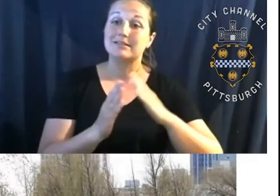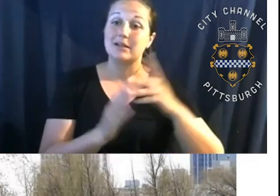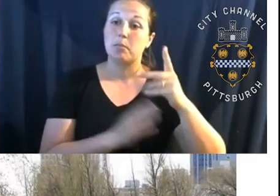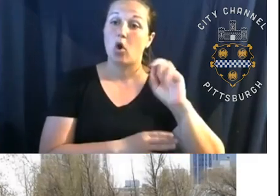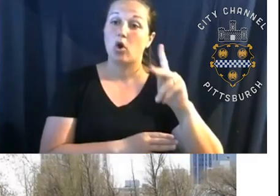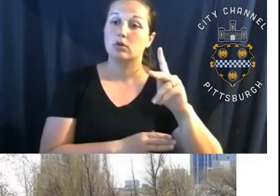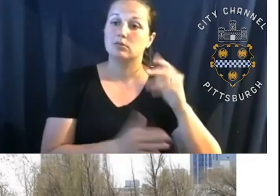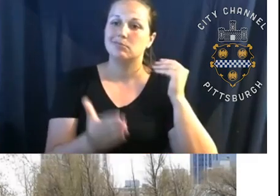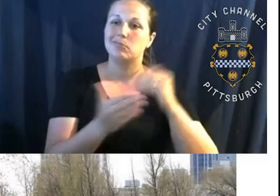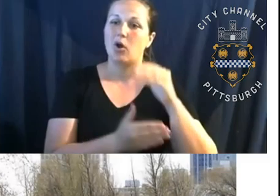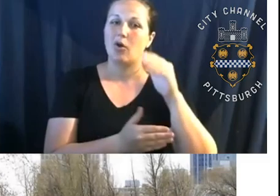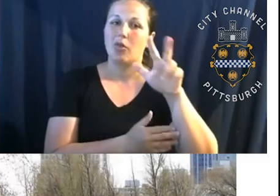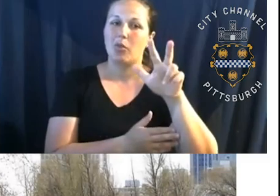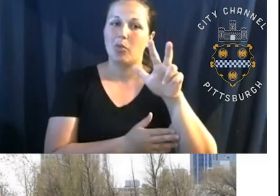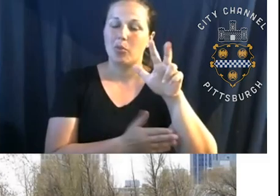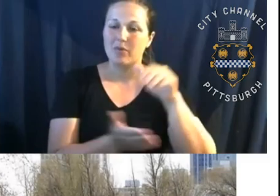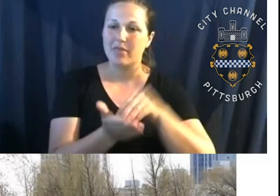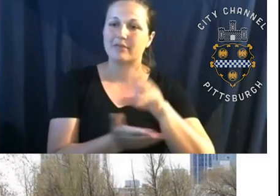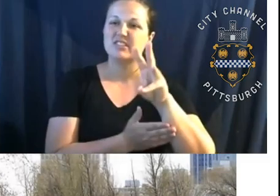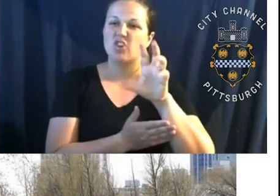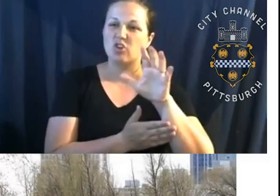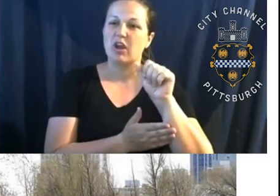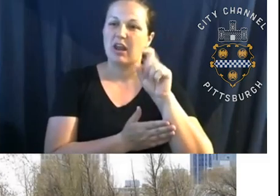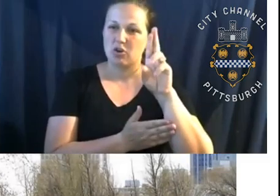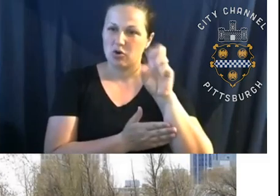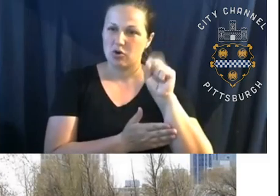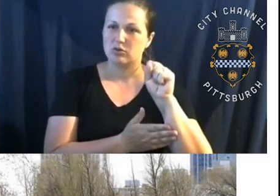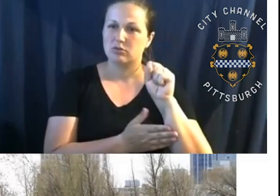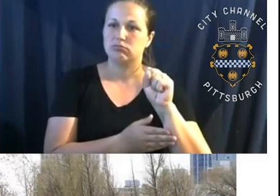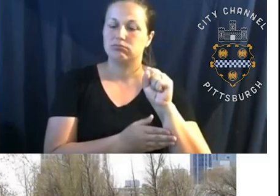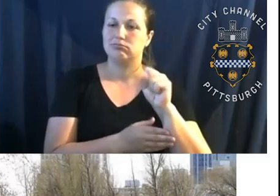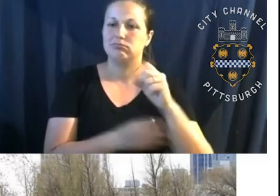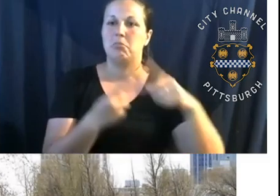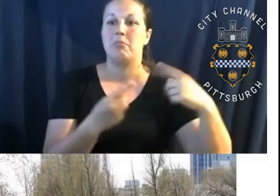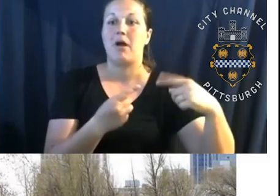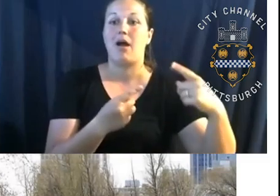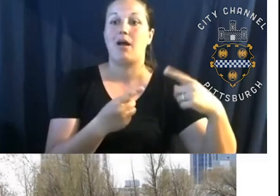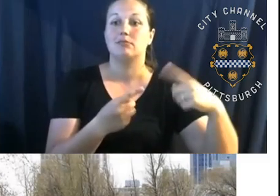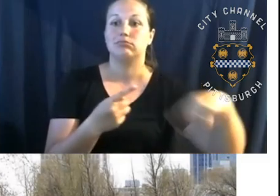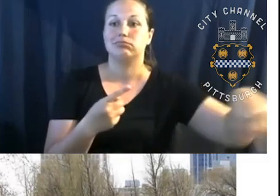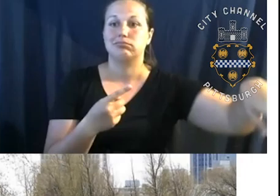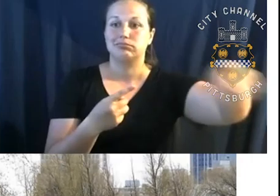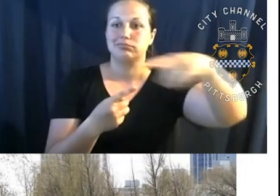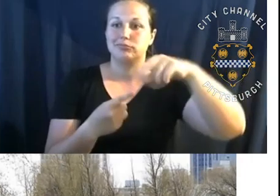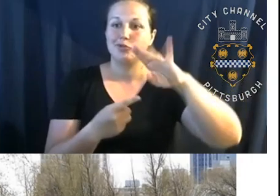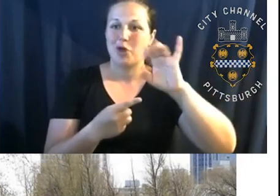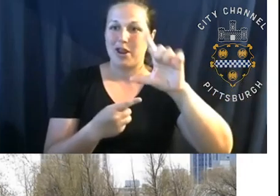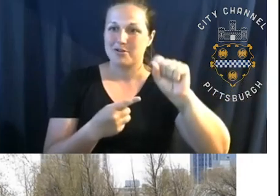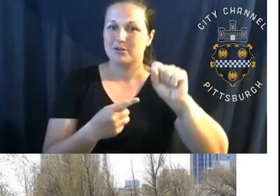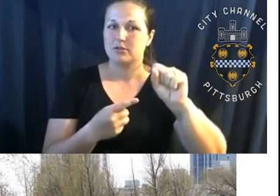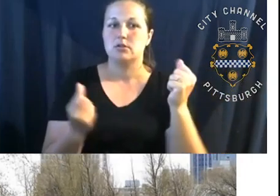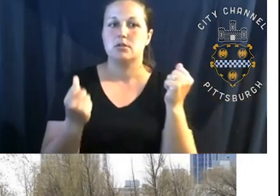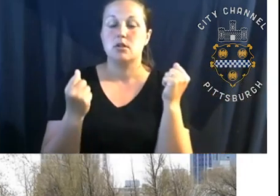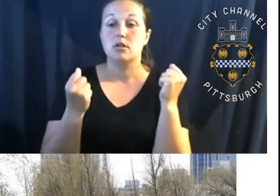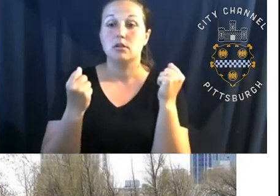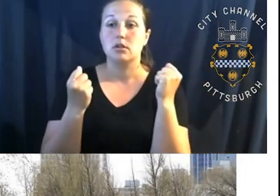,600 acres of those. We have numerous miles of trails and there's just a lot of features, um, with the parks